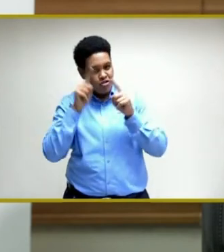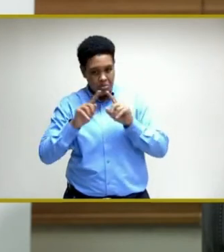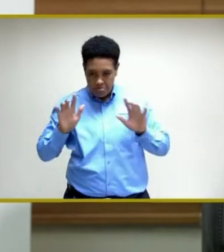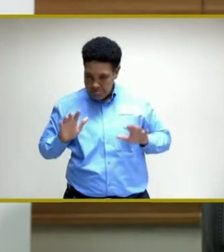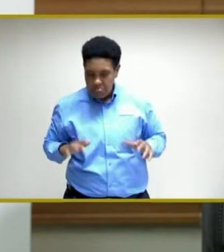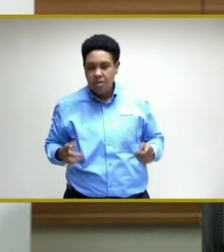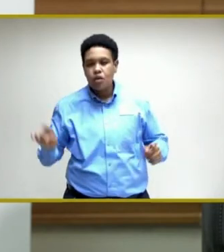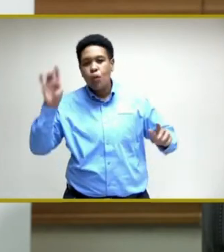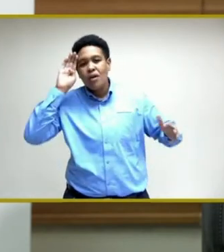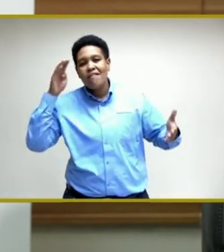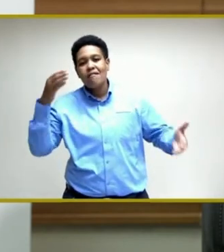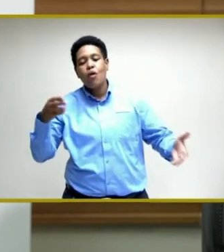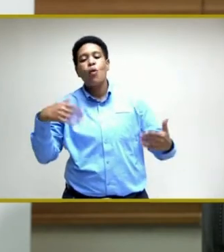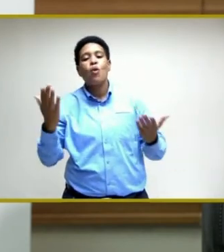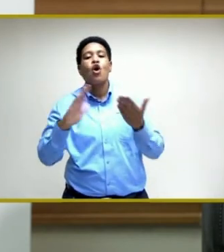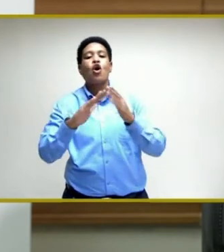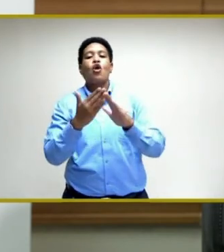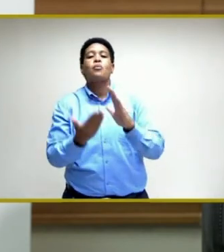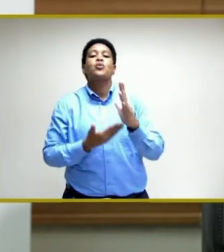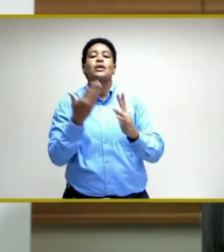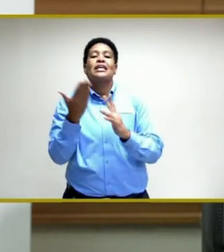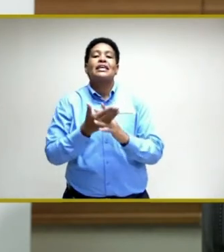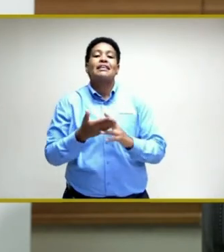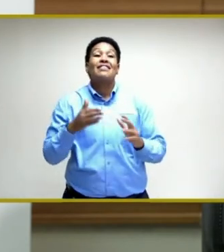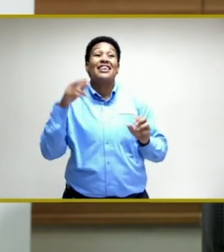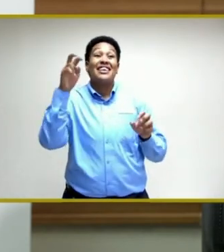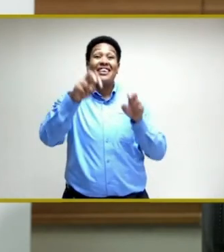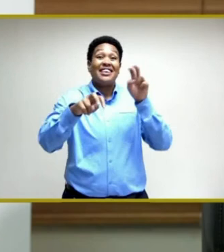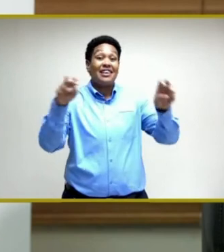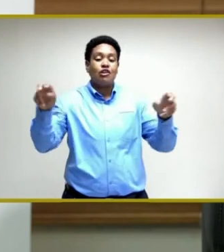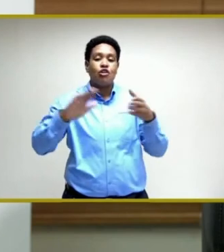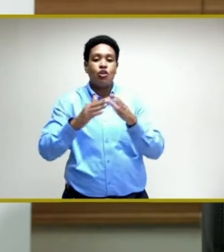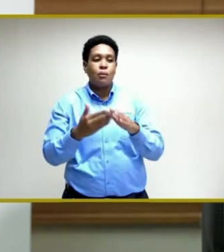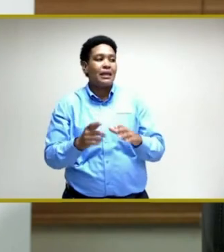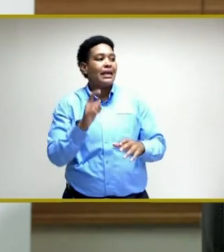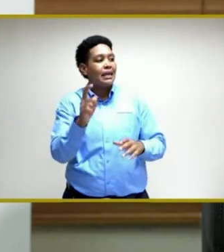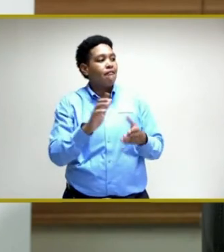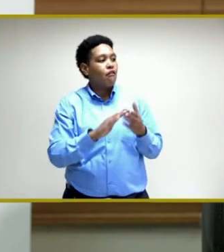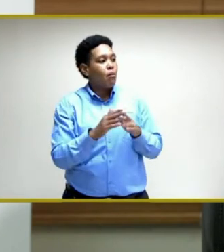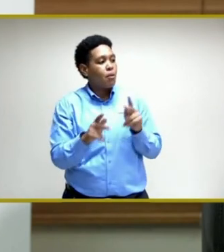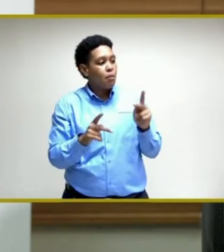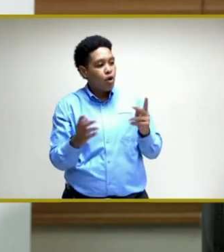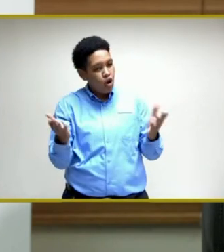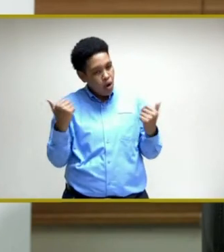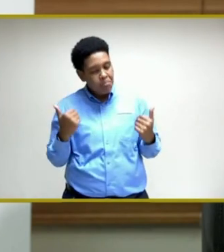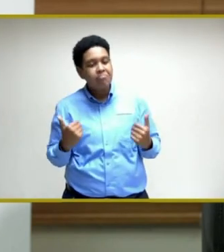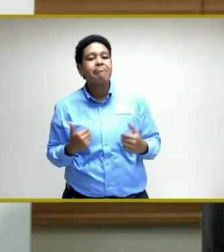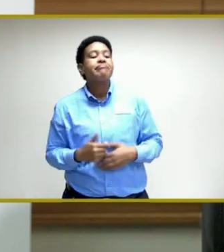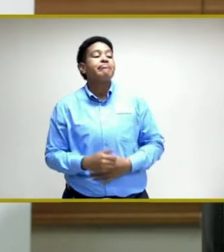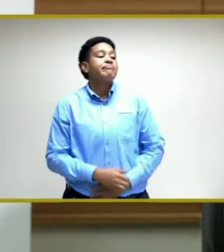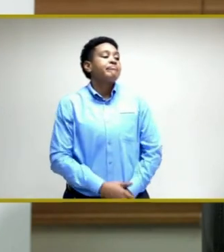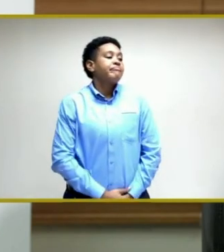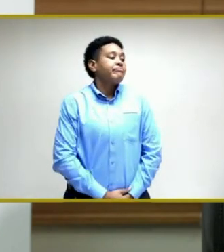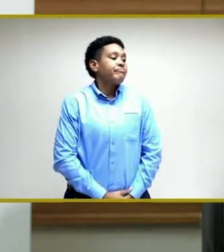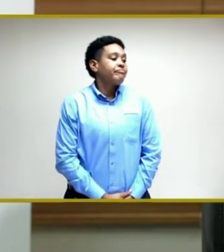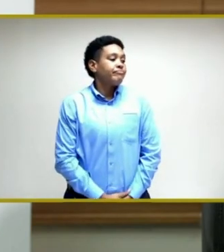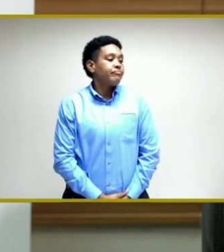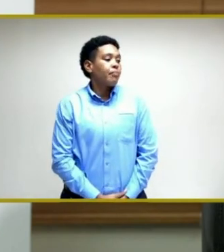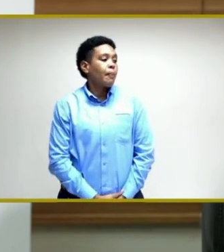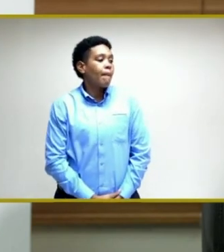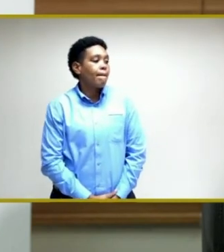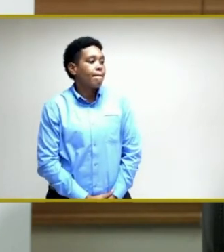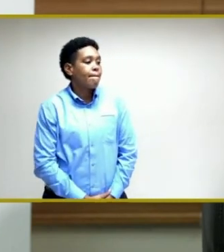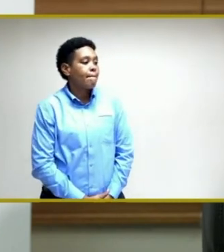focused at the community interventions, going into the community and getting community persons out. In terms of vaccine supplies,